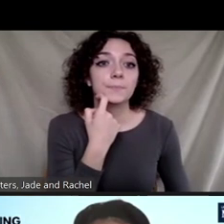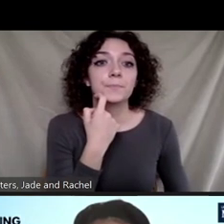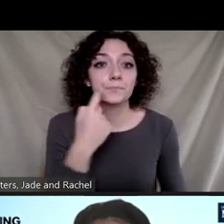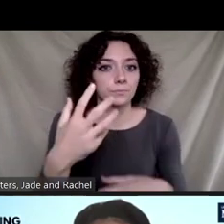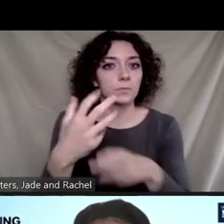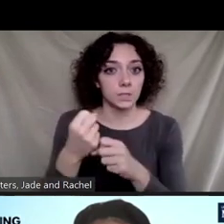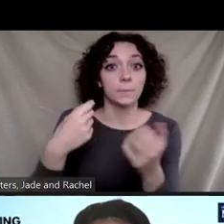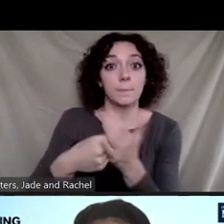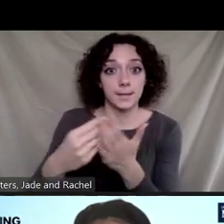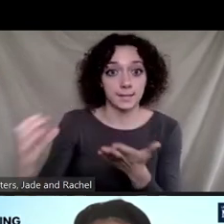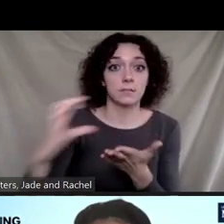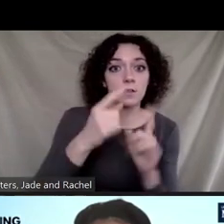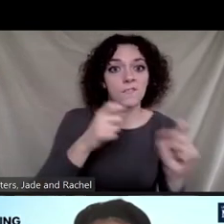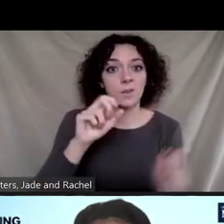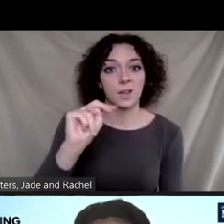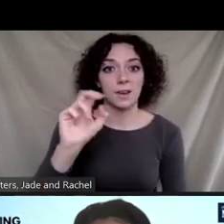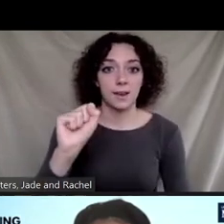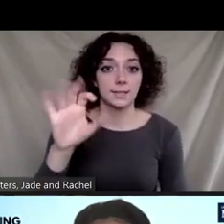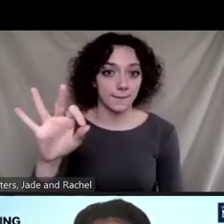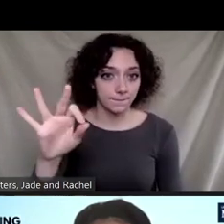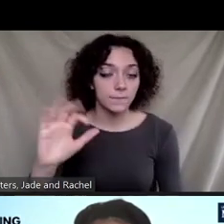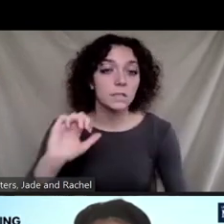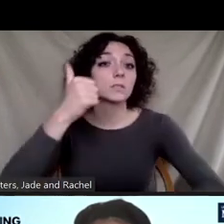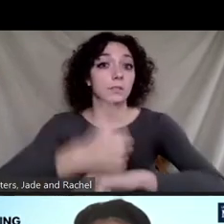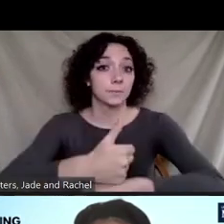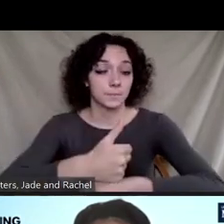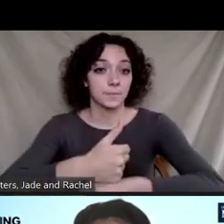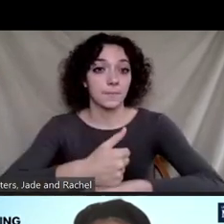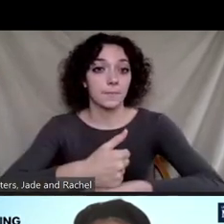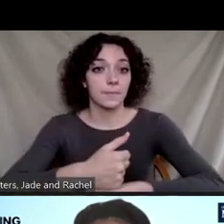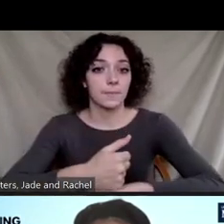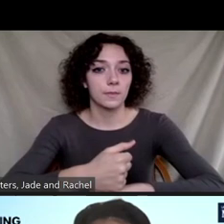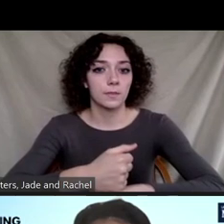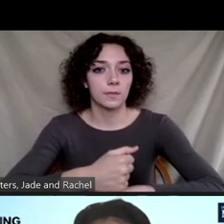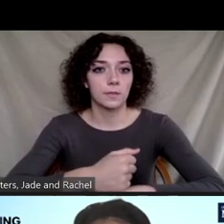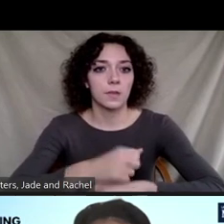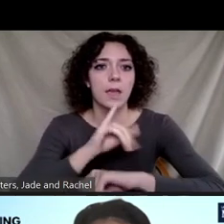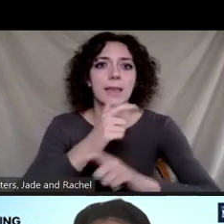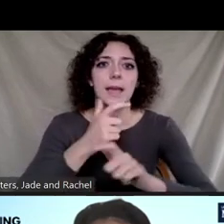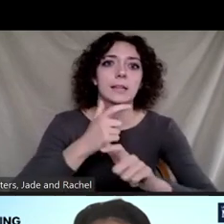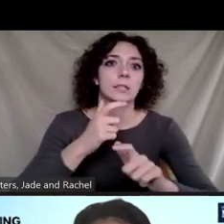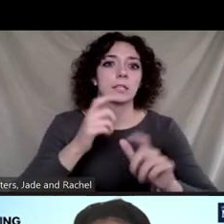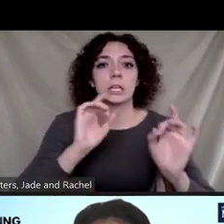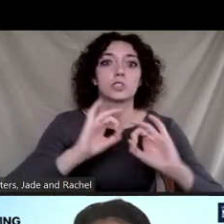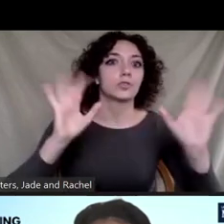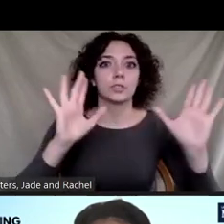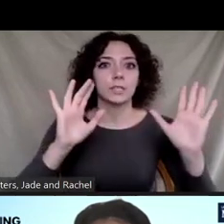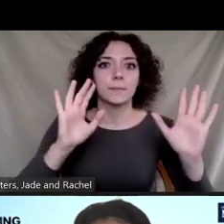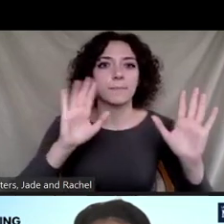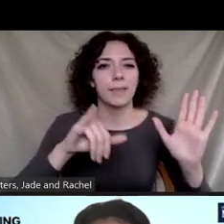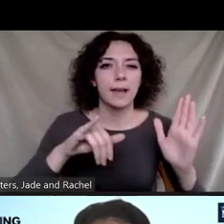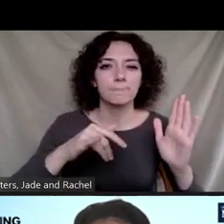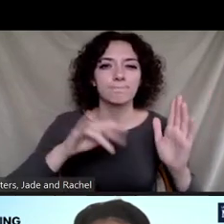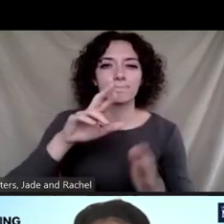funding from the NSF to establish extreme event reconnaissance organization with a focus